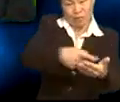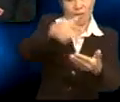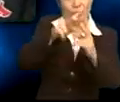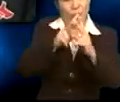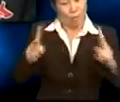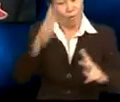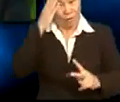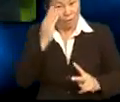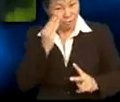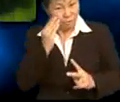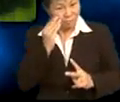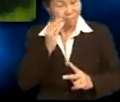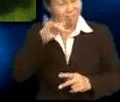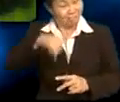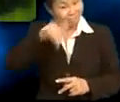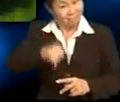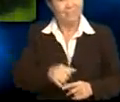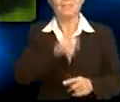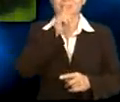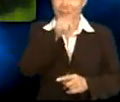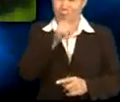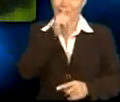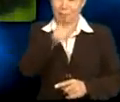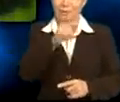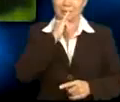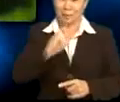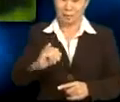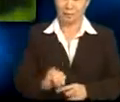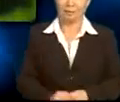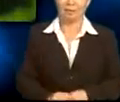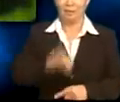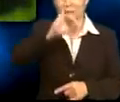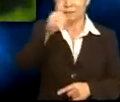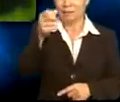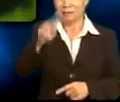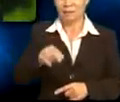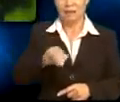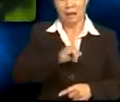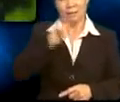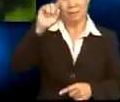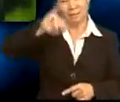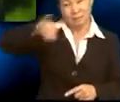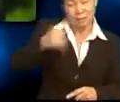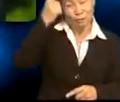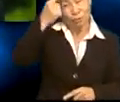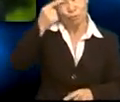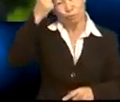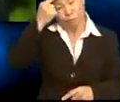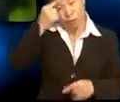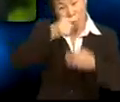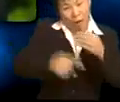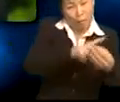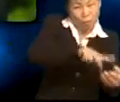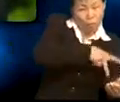that's a rare experience, isn't it, Yasmin? Yes, it certainly is. Well, Jason, I was just wondering about the